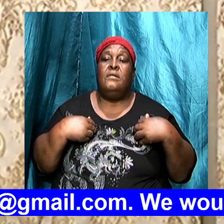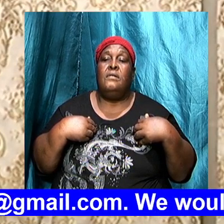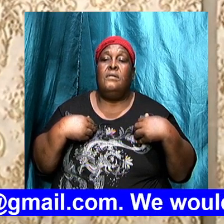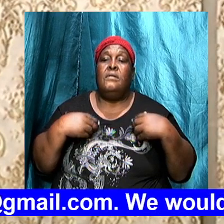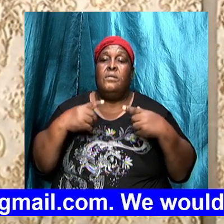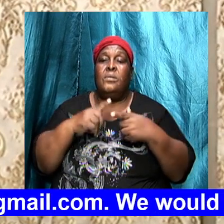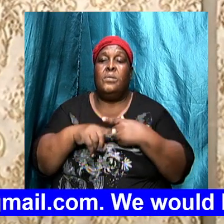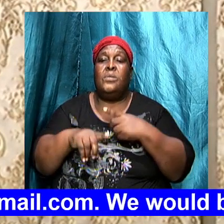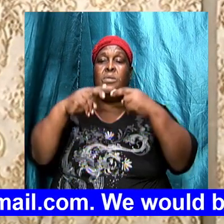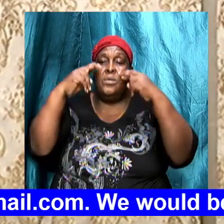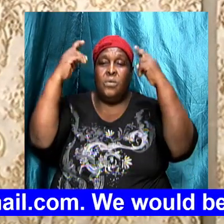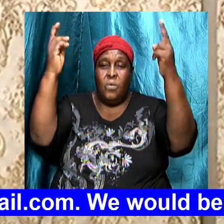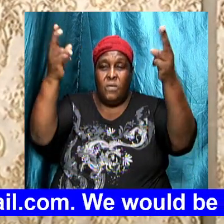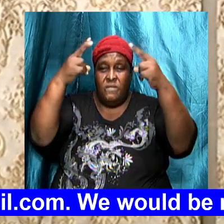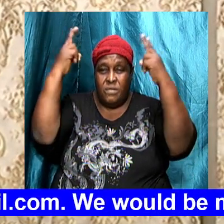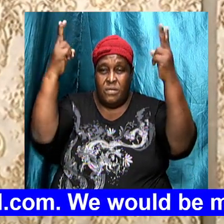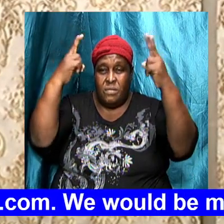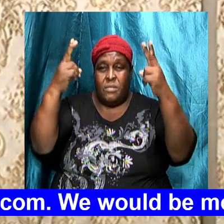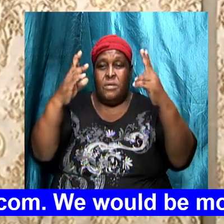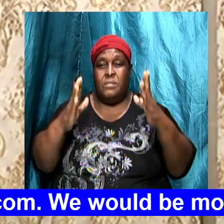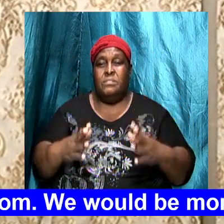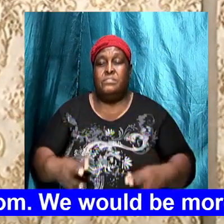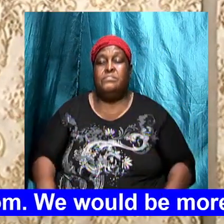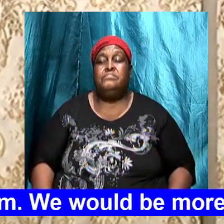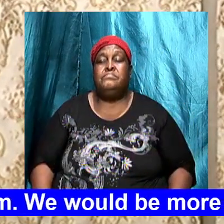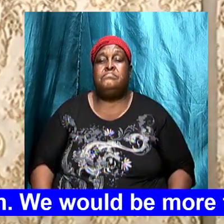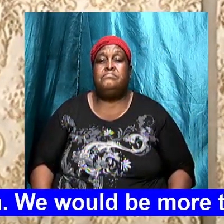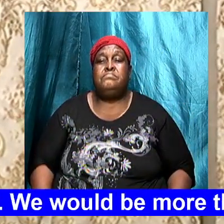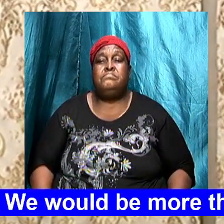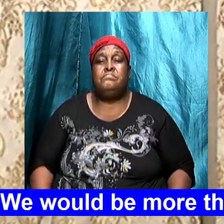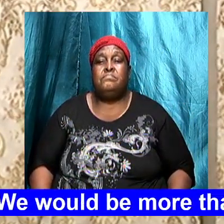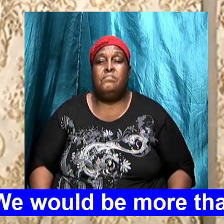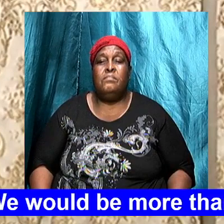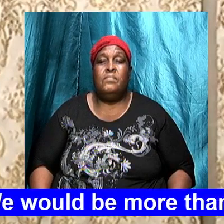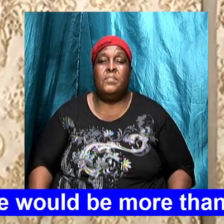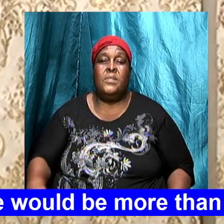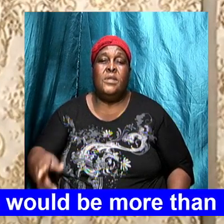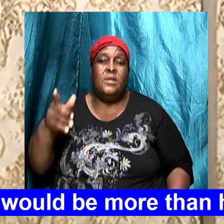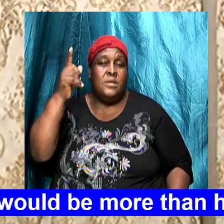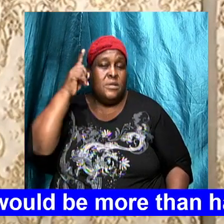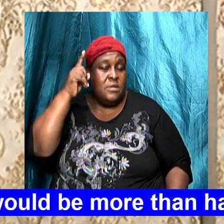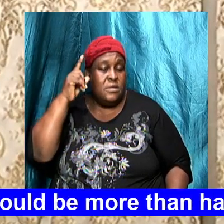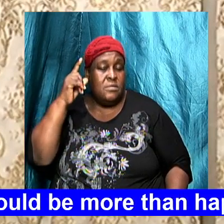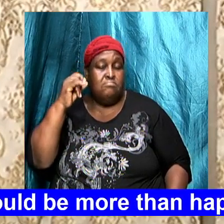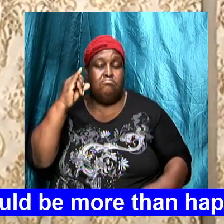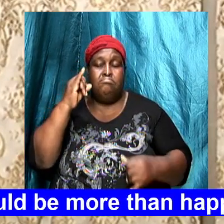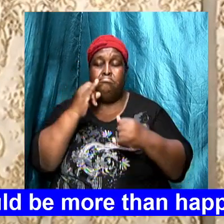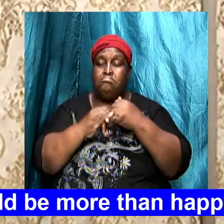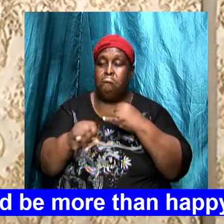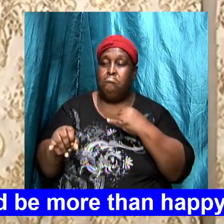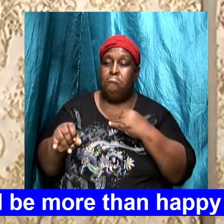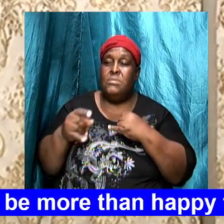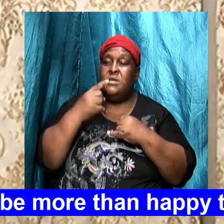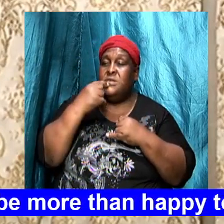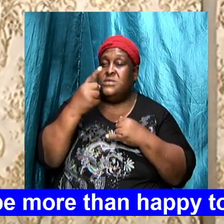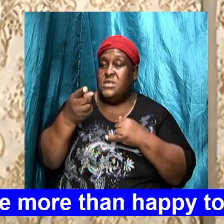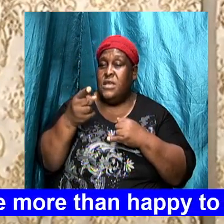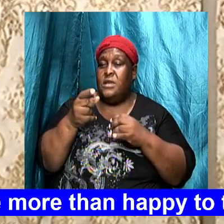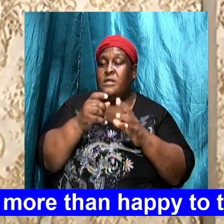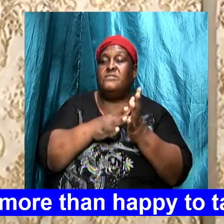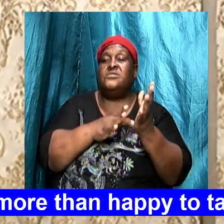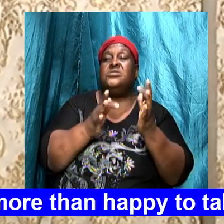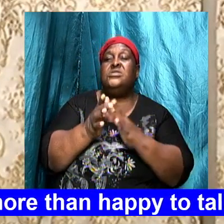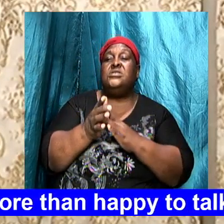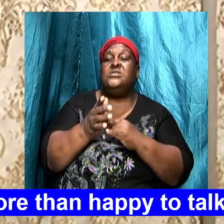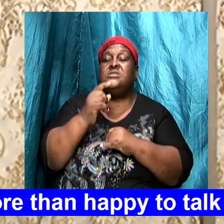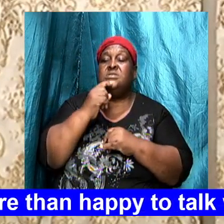why do I say that listen to what the final exhortation of Jesus is a general